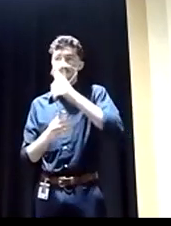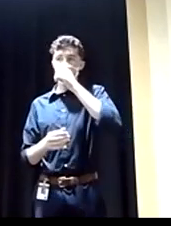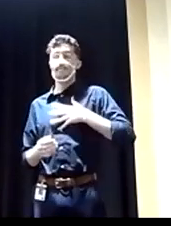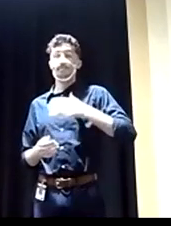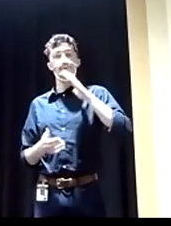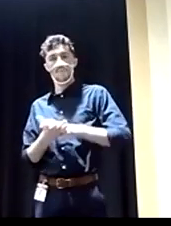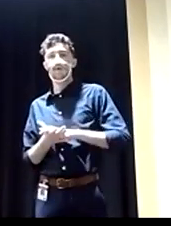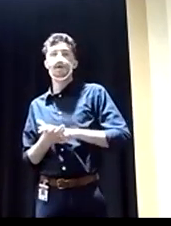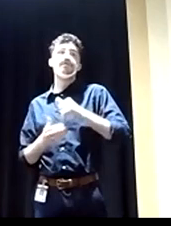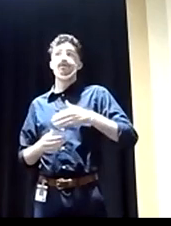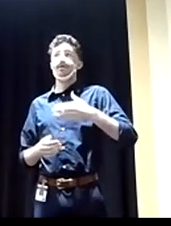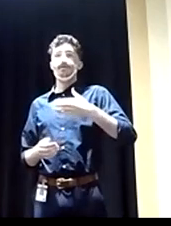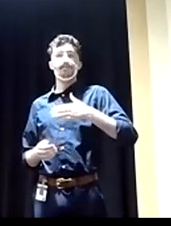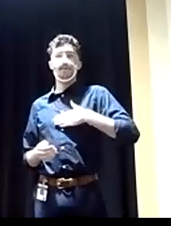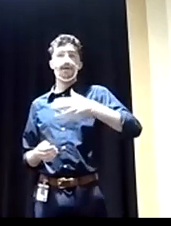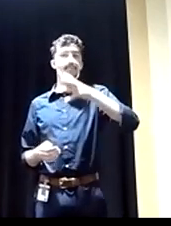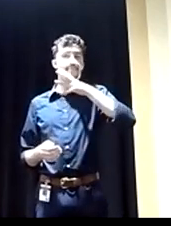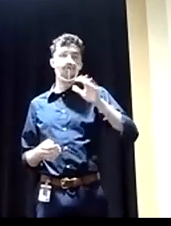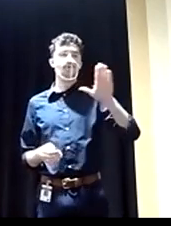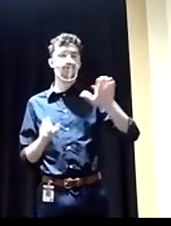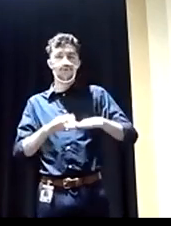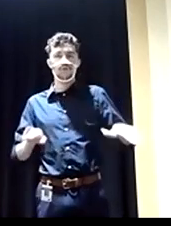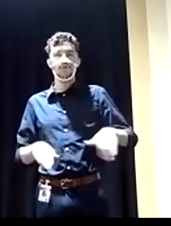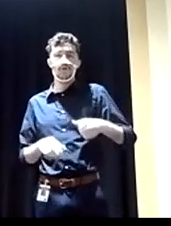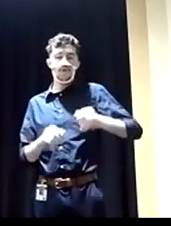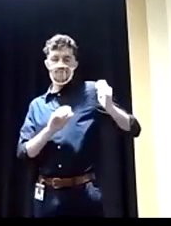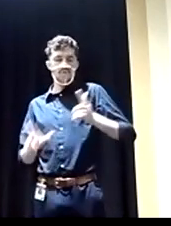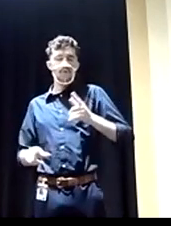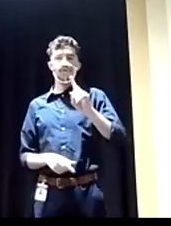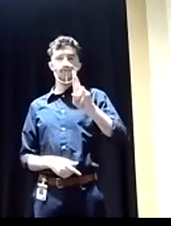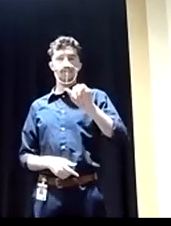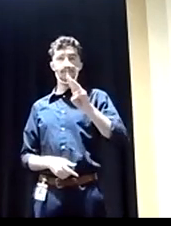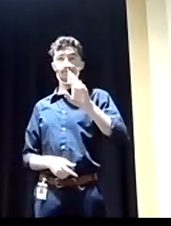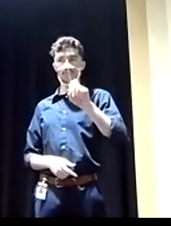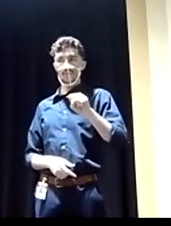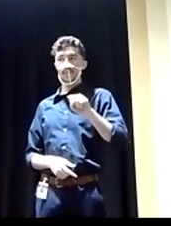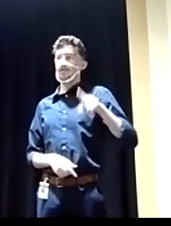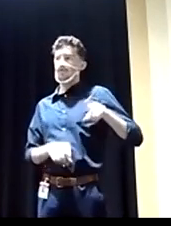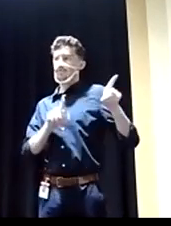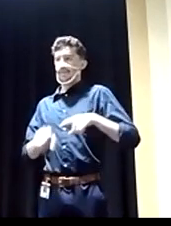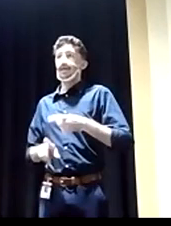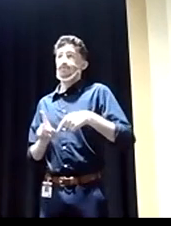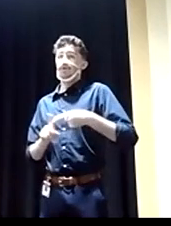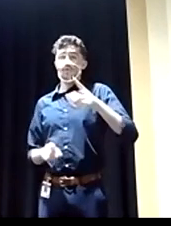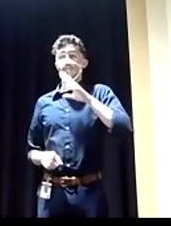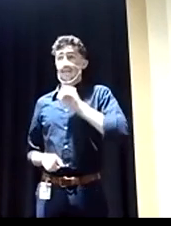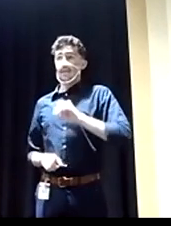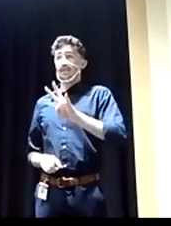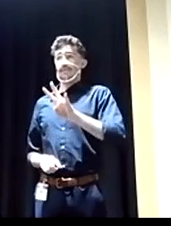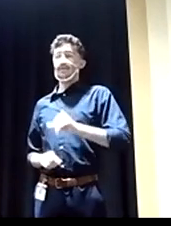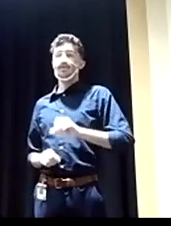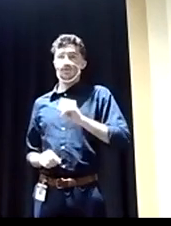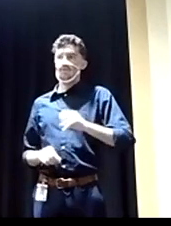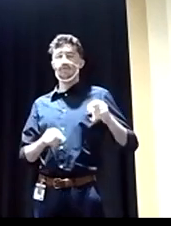and mother of our children is a former dreamer and her family came to this country when she was seven years old fleeing a violent and dangerous situation.